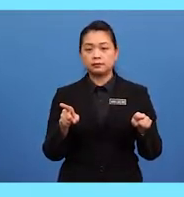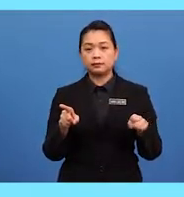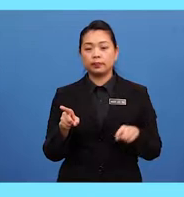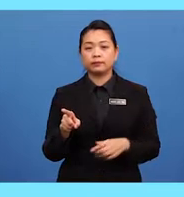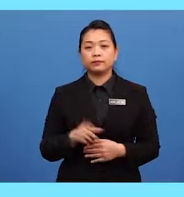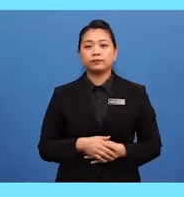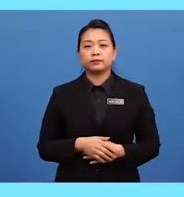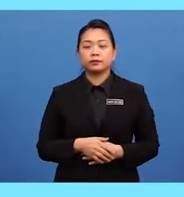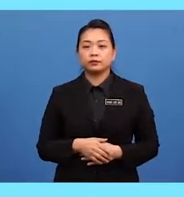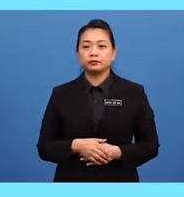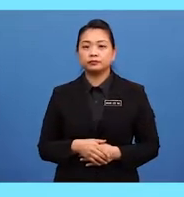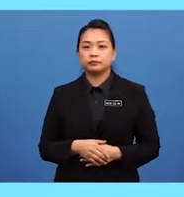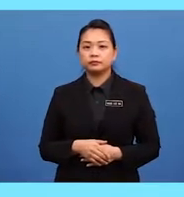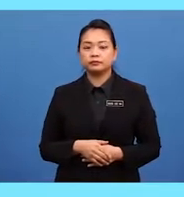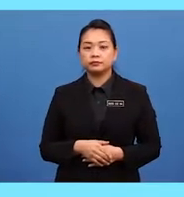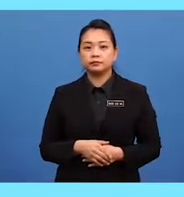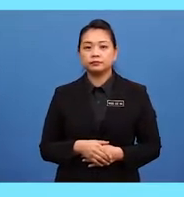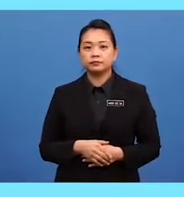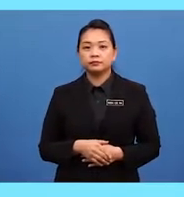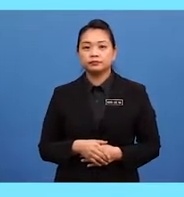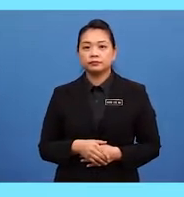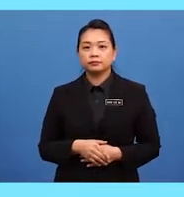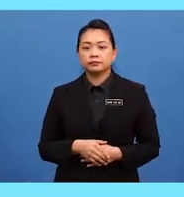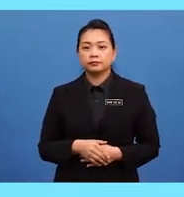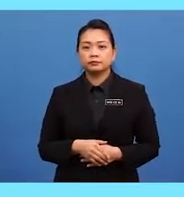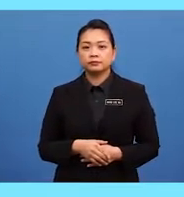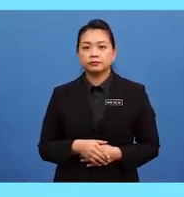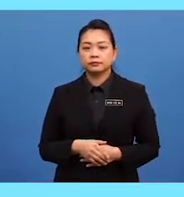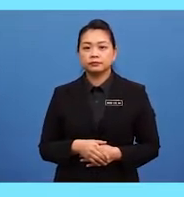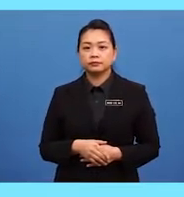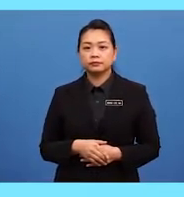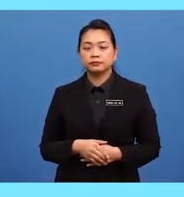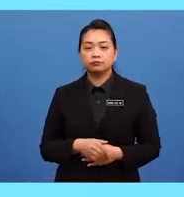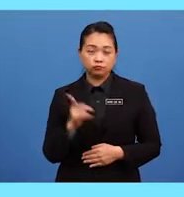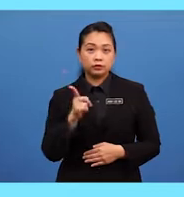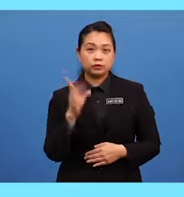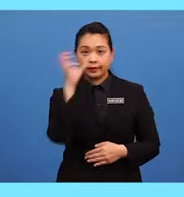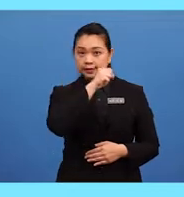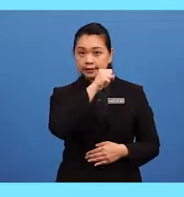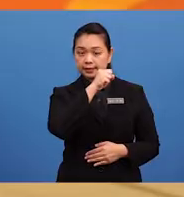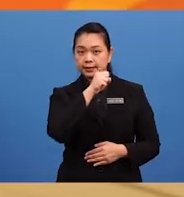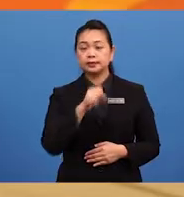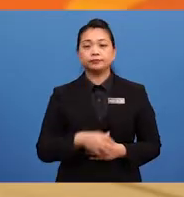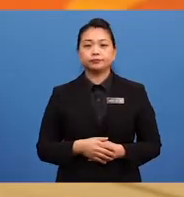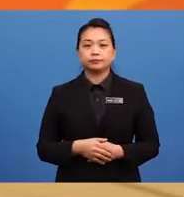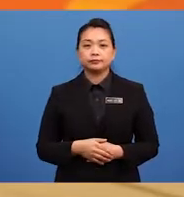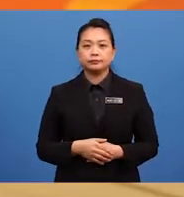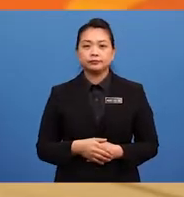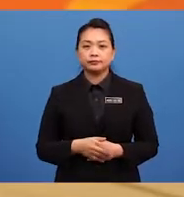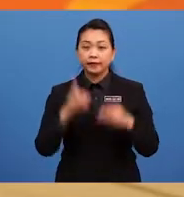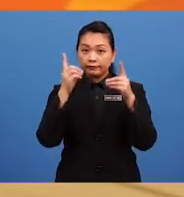do share one thing in common. Would you like to take a guess? Yes!